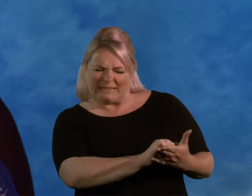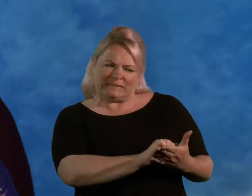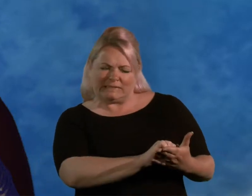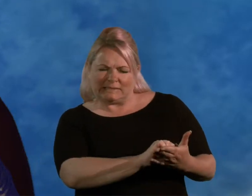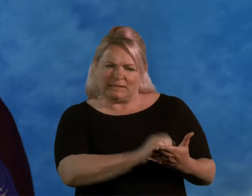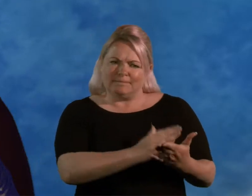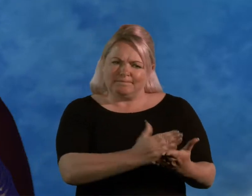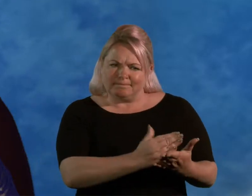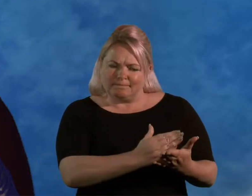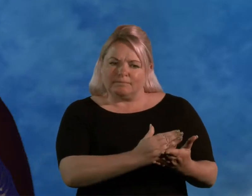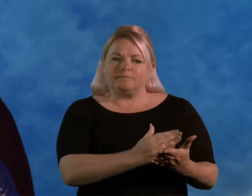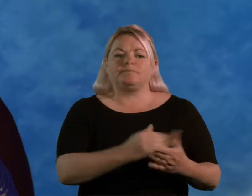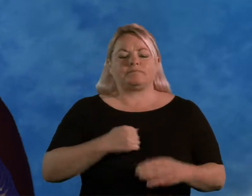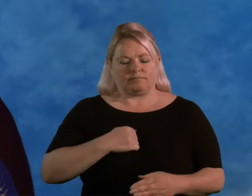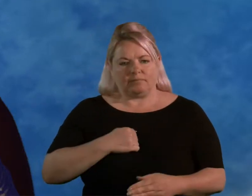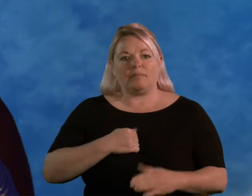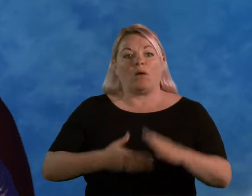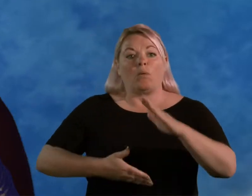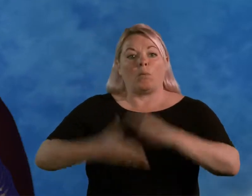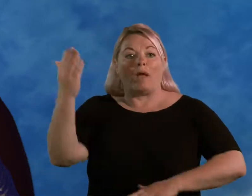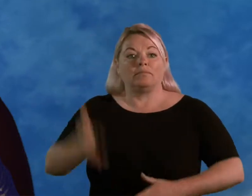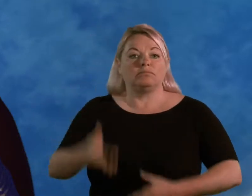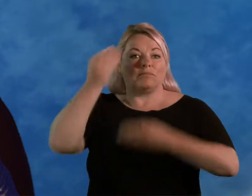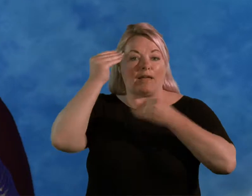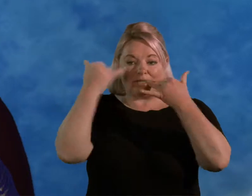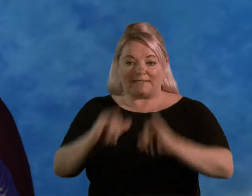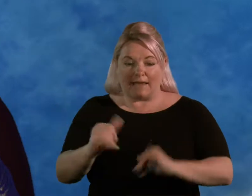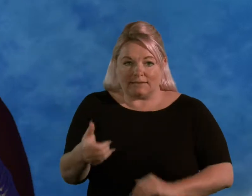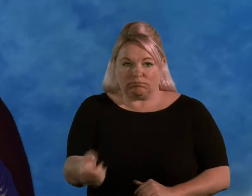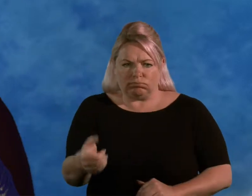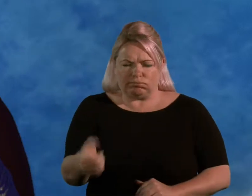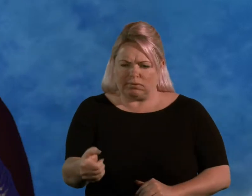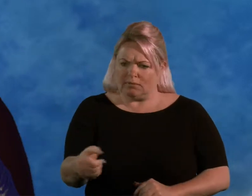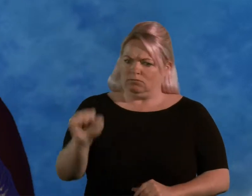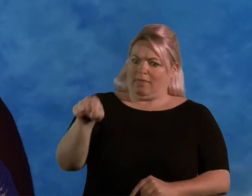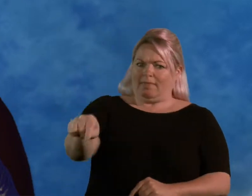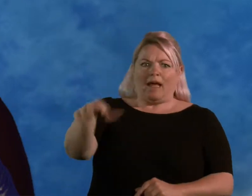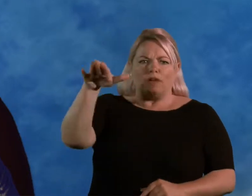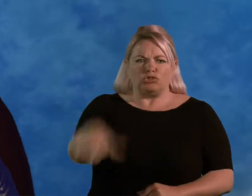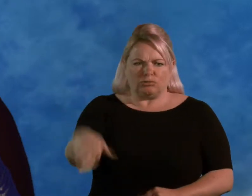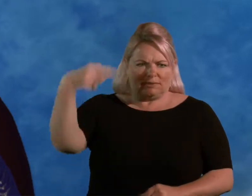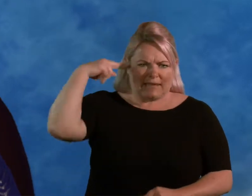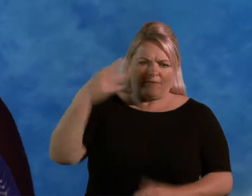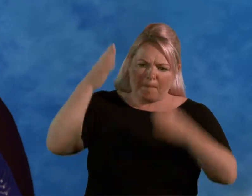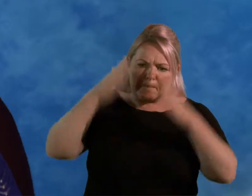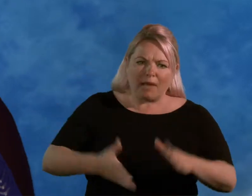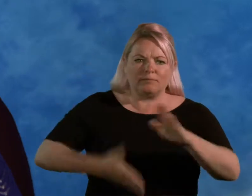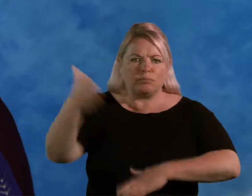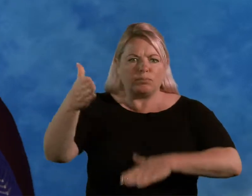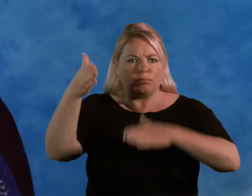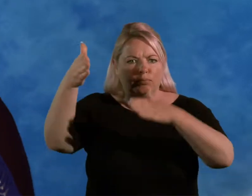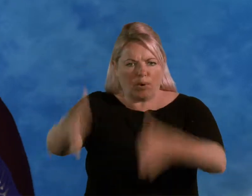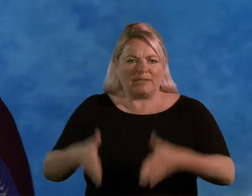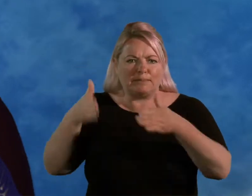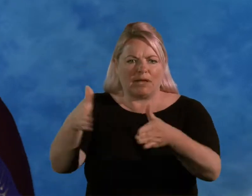What was the difference was I went along for a normal hearing test, and it was, this child is deaf. She must immediately go off